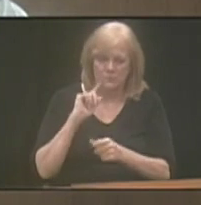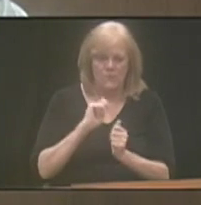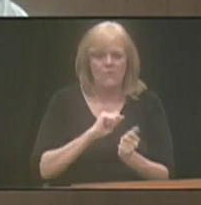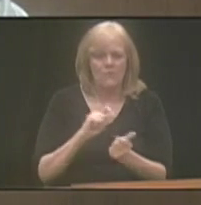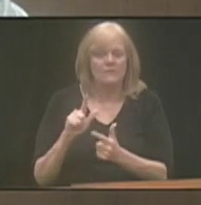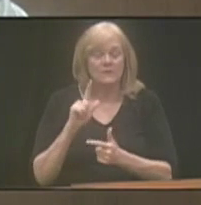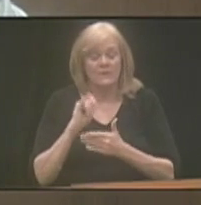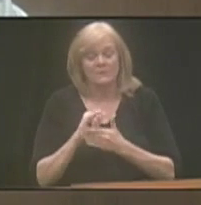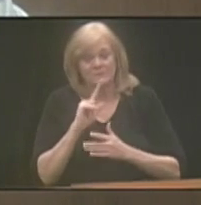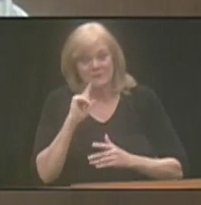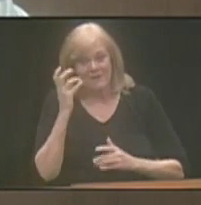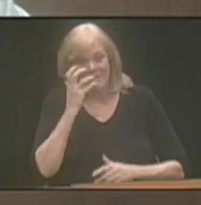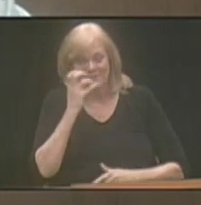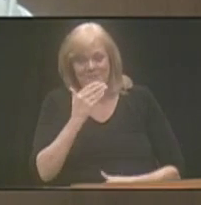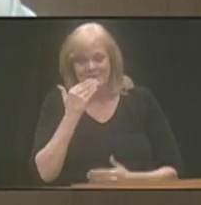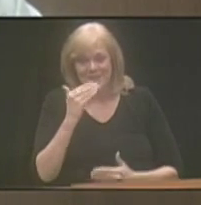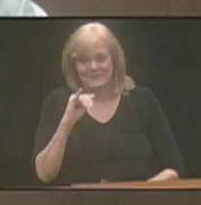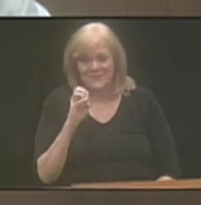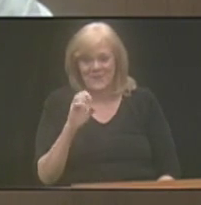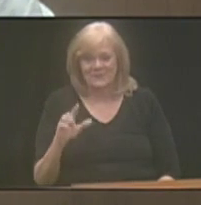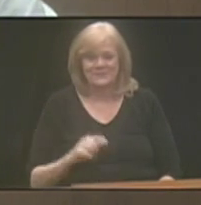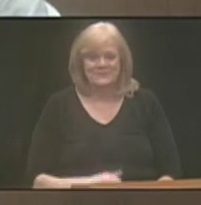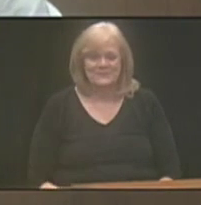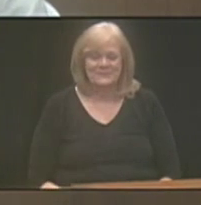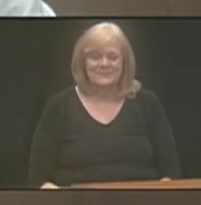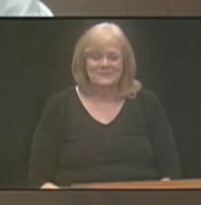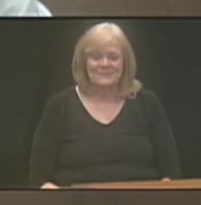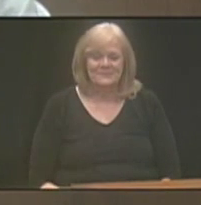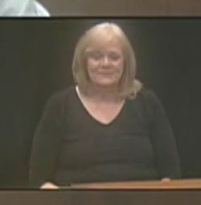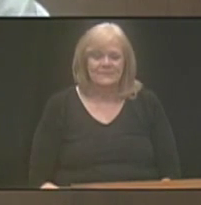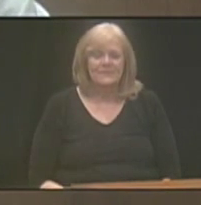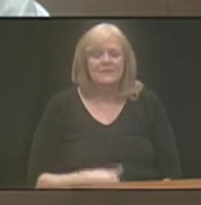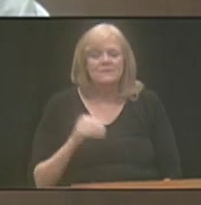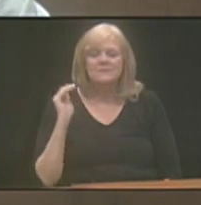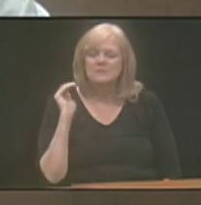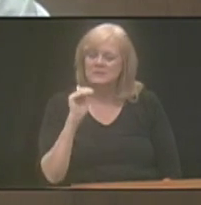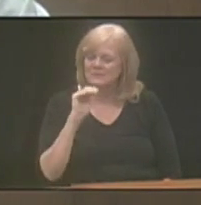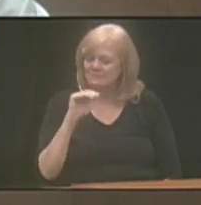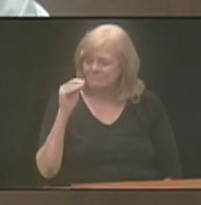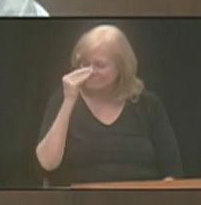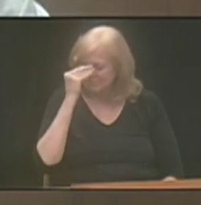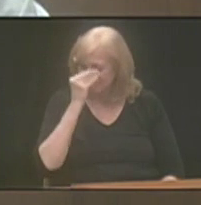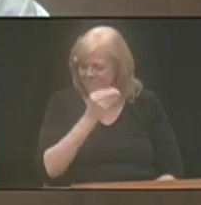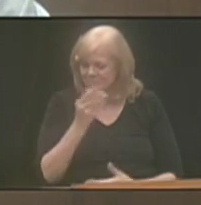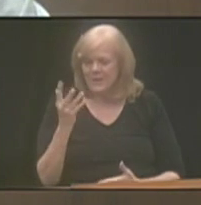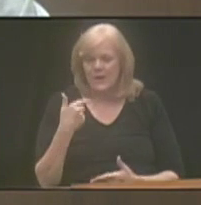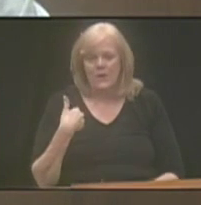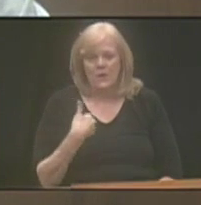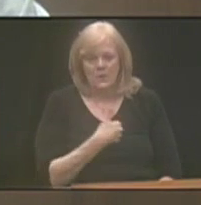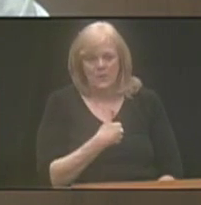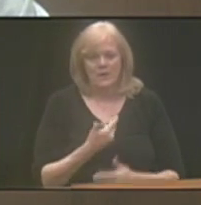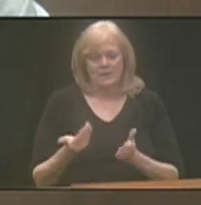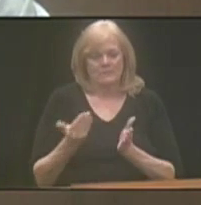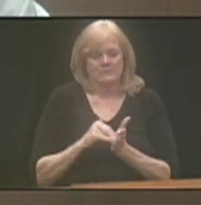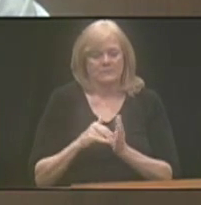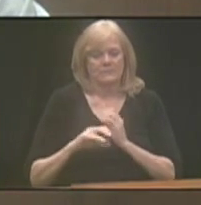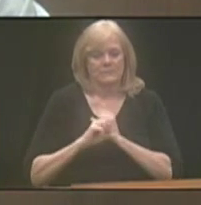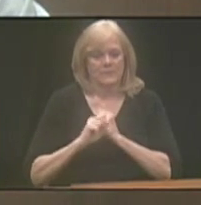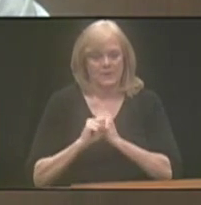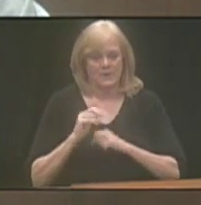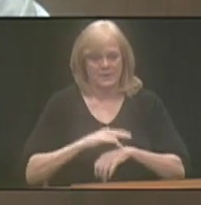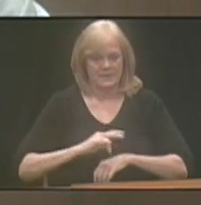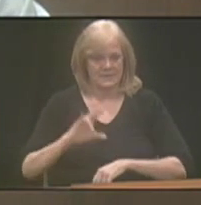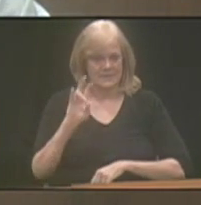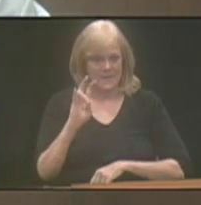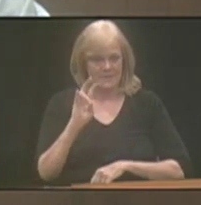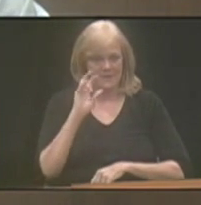thought that was awesome. So, yeah, thanks, Joel. Just a reminder that we rebroadcast our meetings at